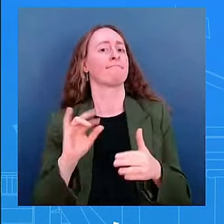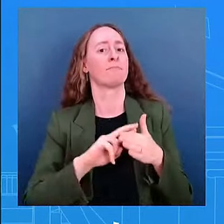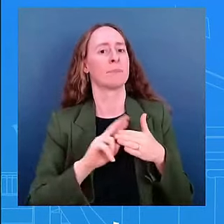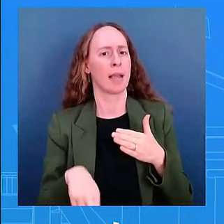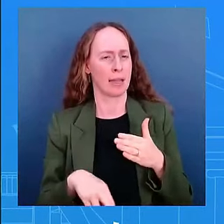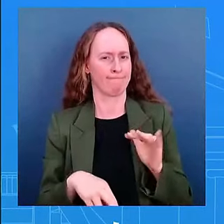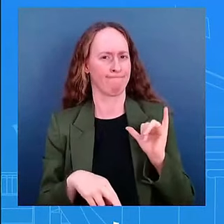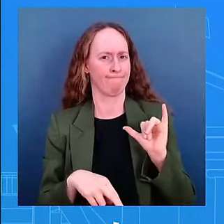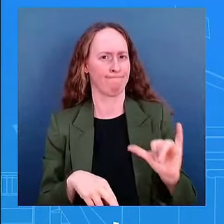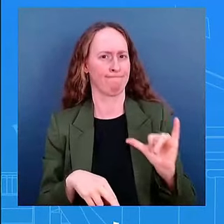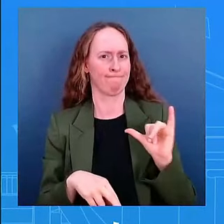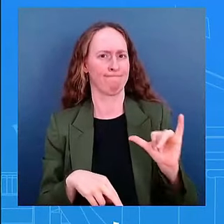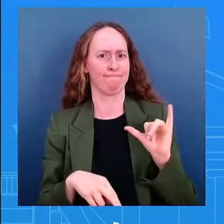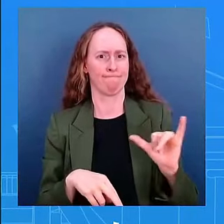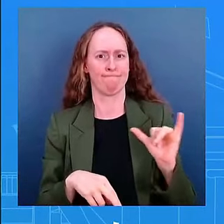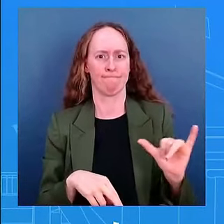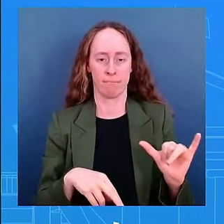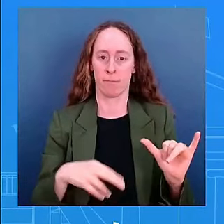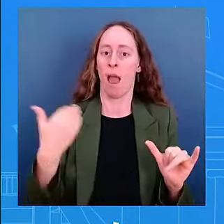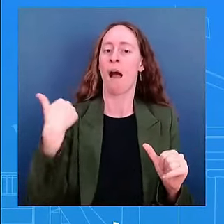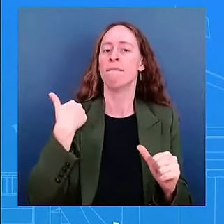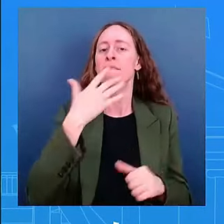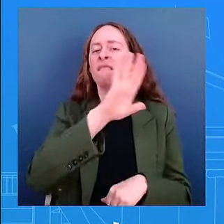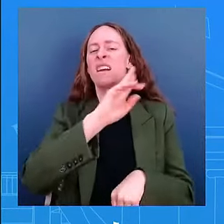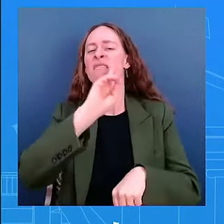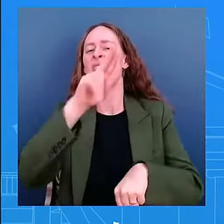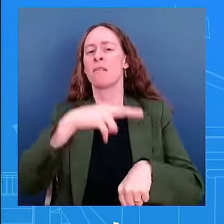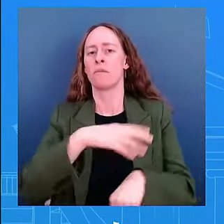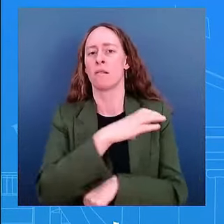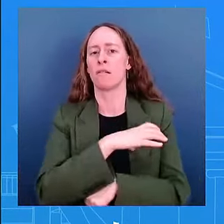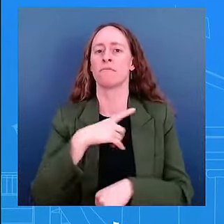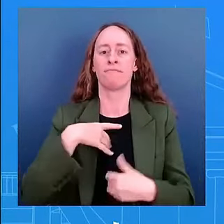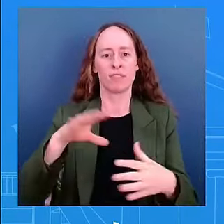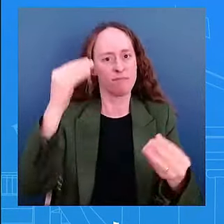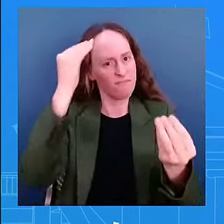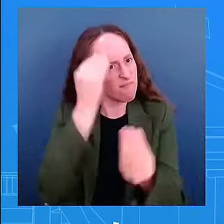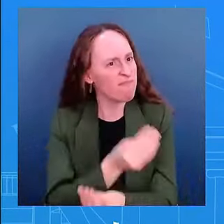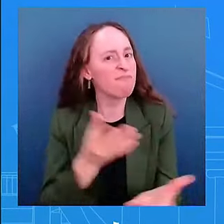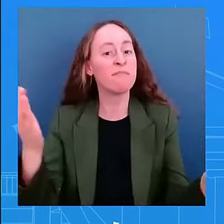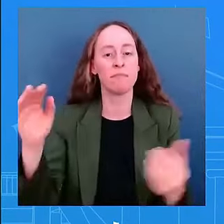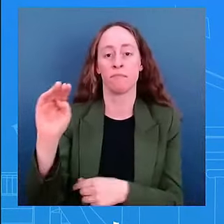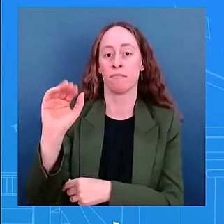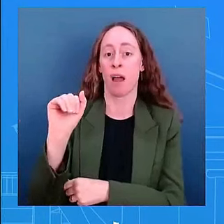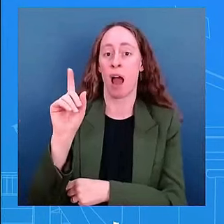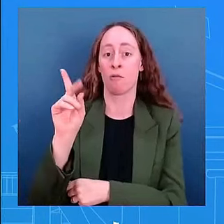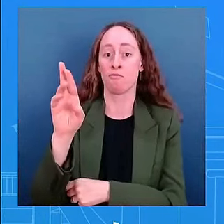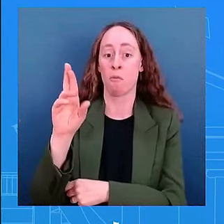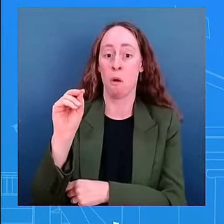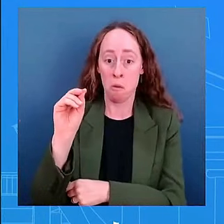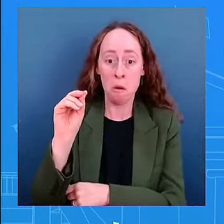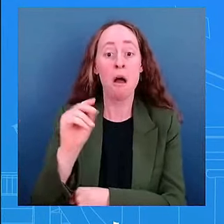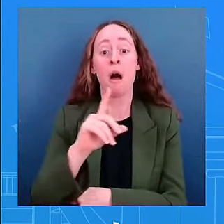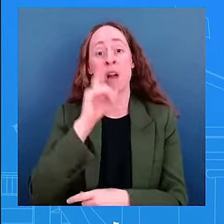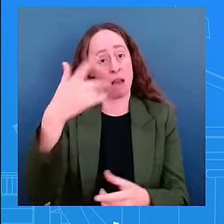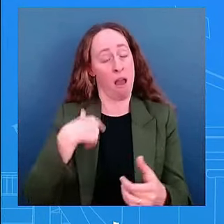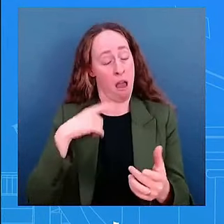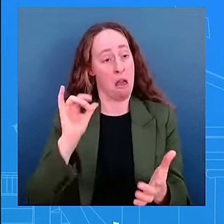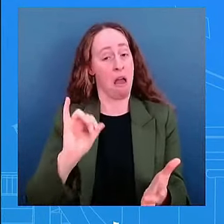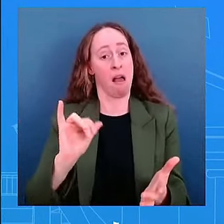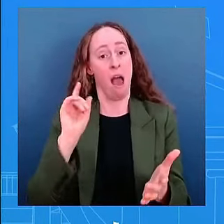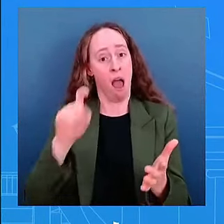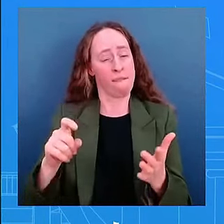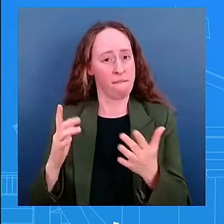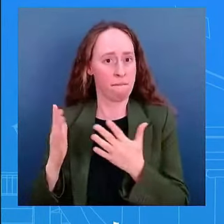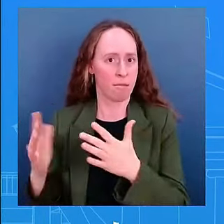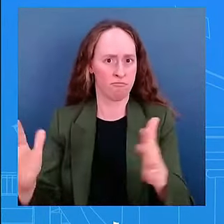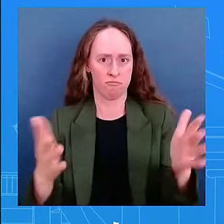first let me say that the u.s applauds the venezuelan people for their courage and commitment to democracy by participating in this